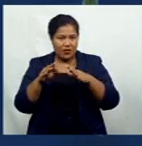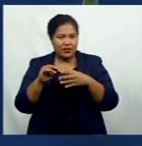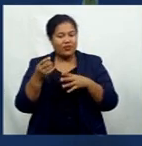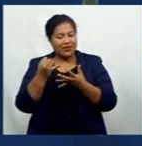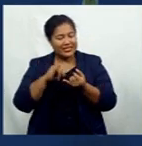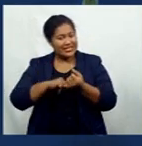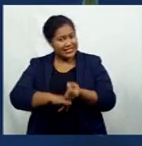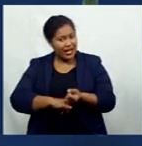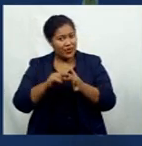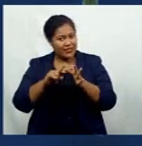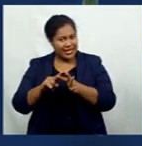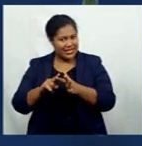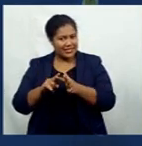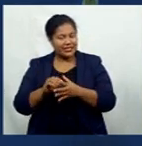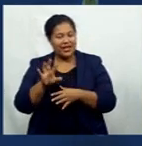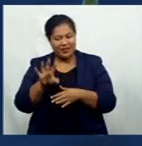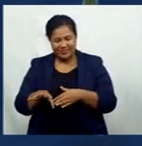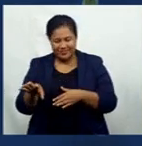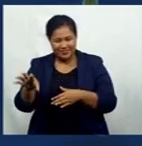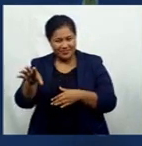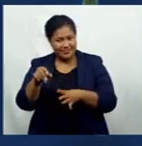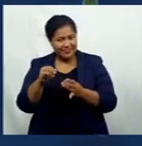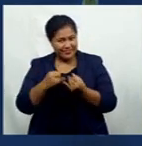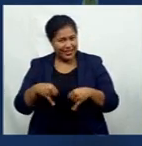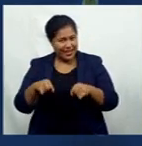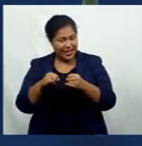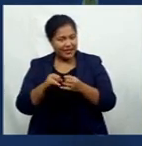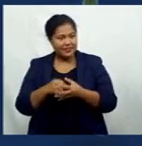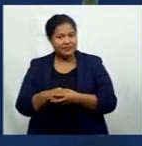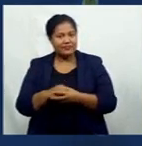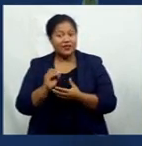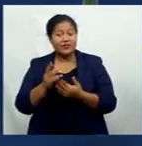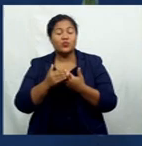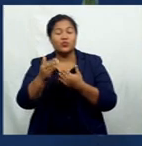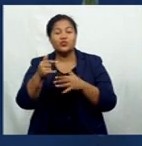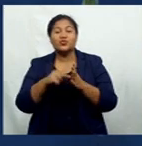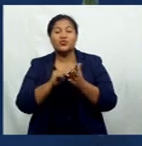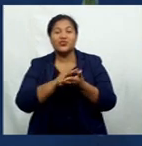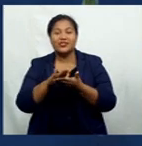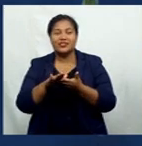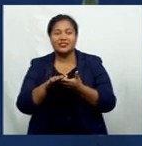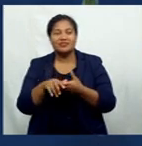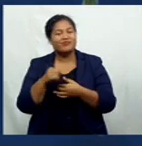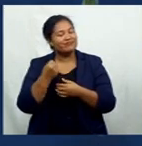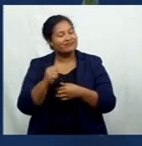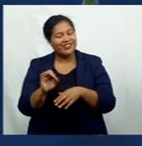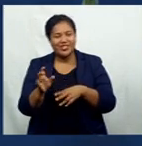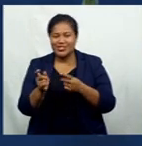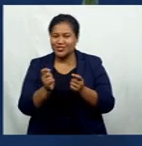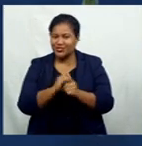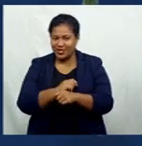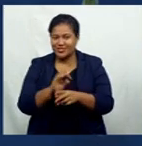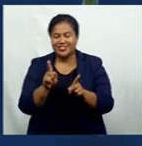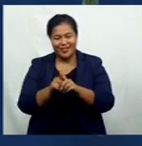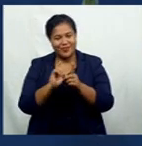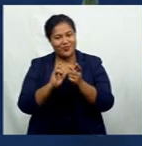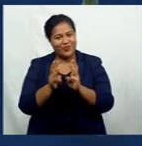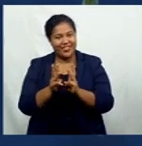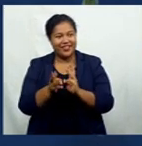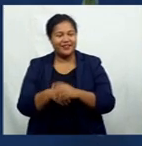southeastern parts and interior of the larger islands. The outlook for Thursday no major changes from current conditions.